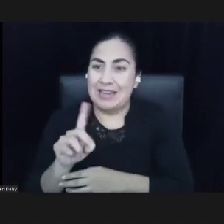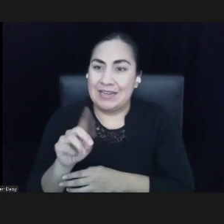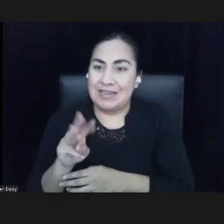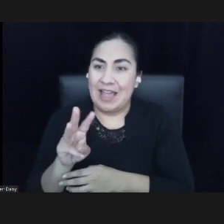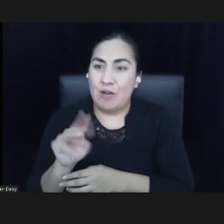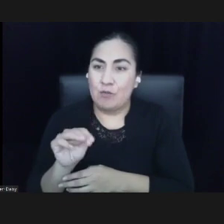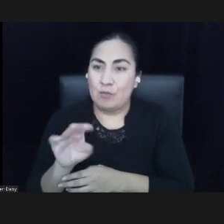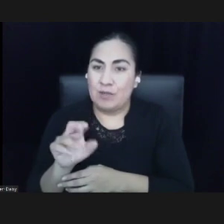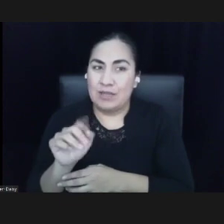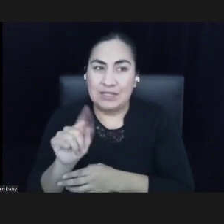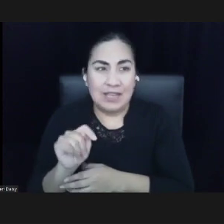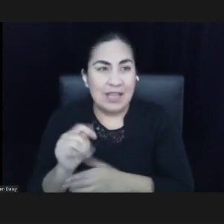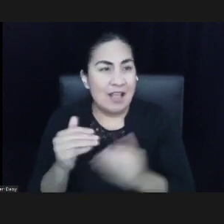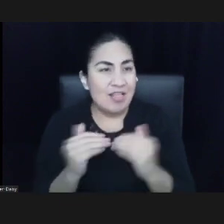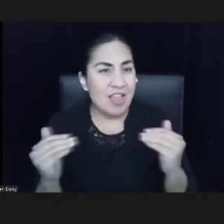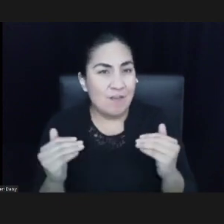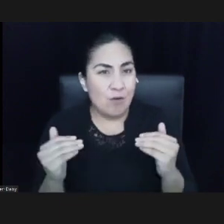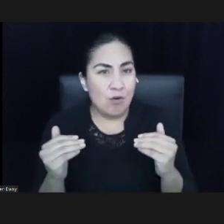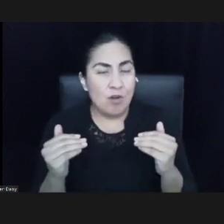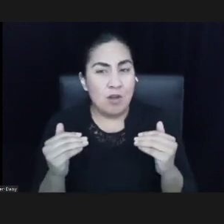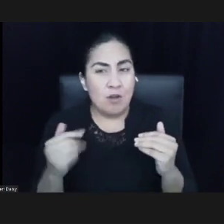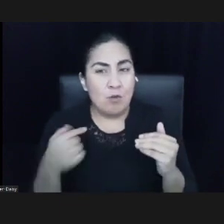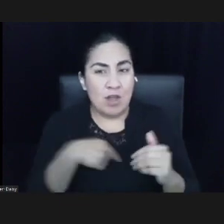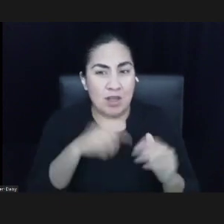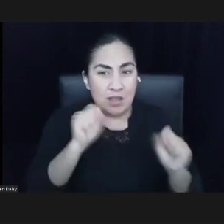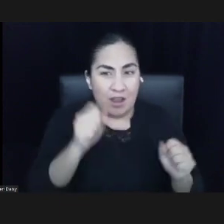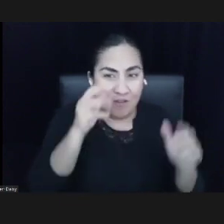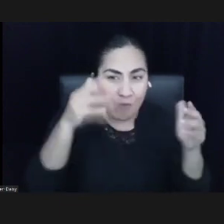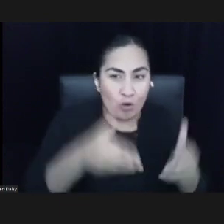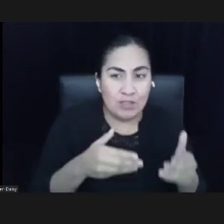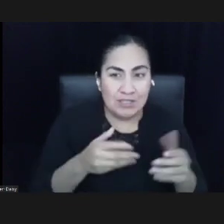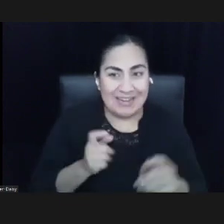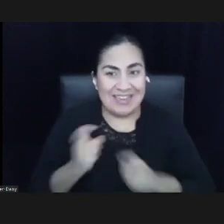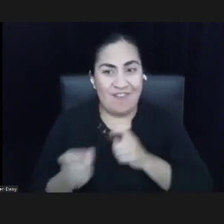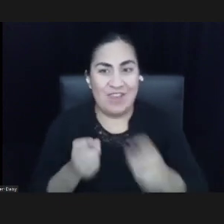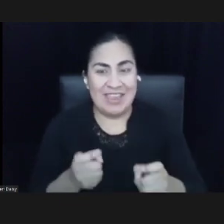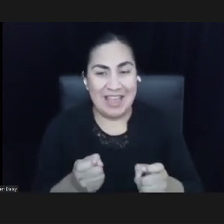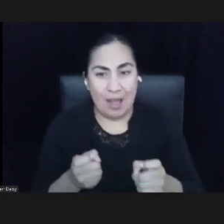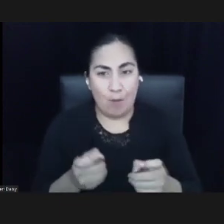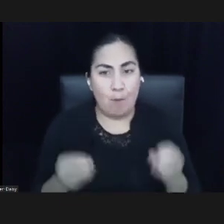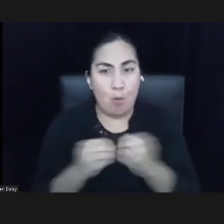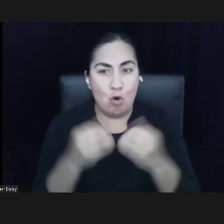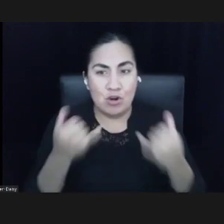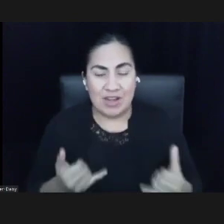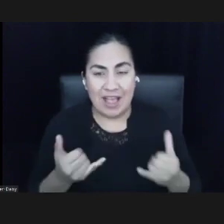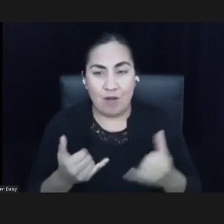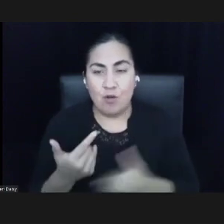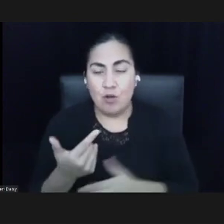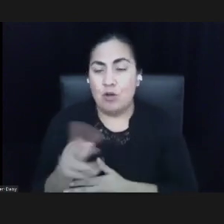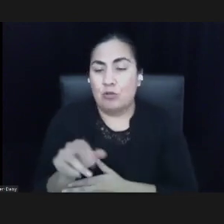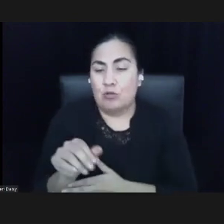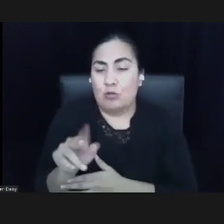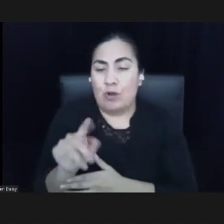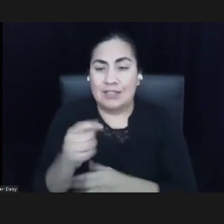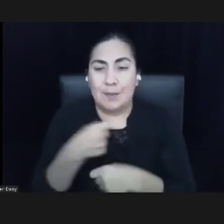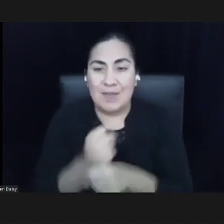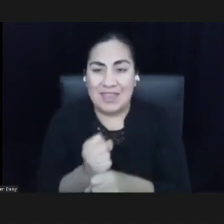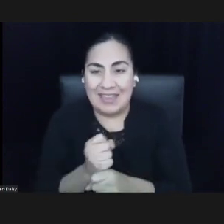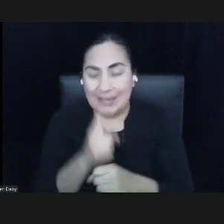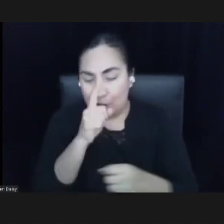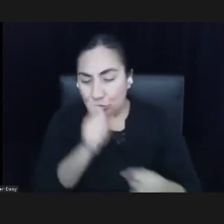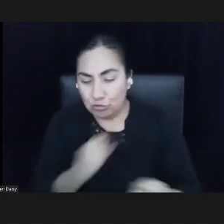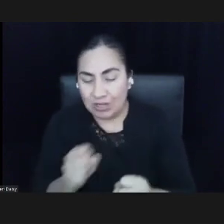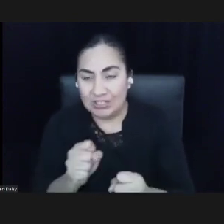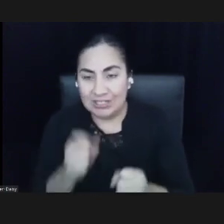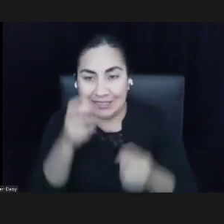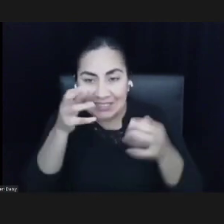giving more out now? At the grant making strategy and decision making level, how do we actually